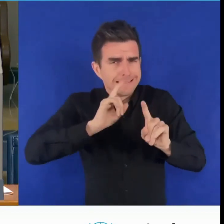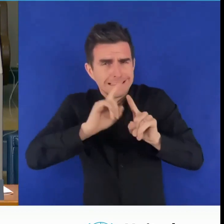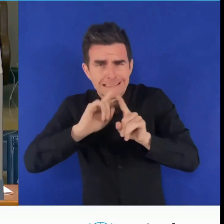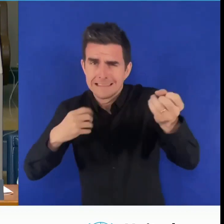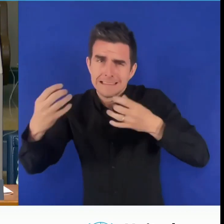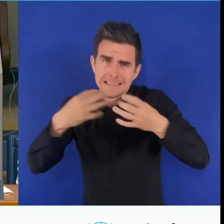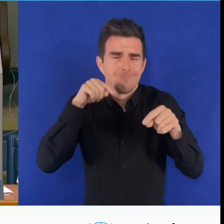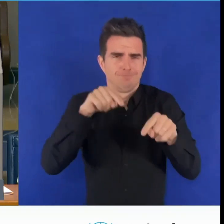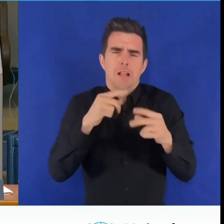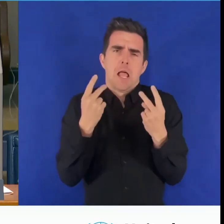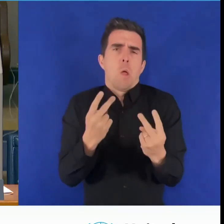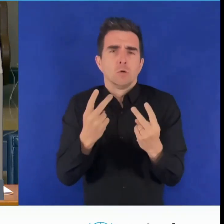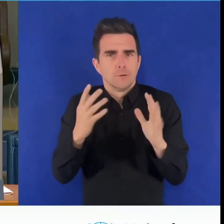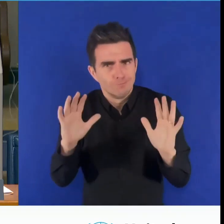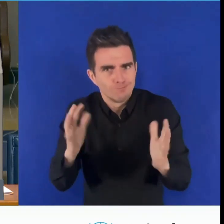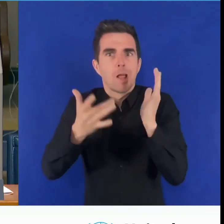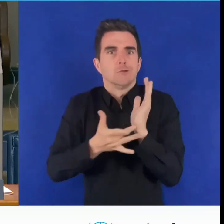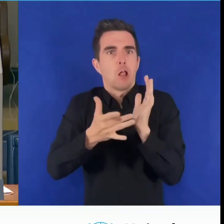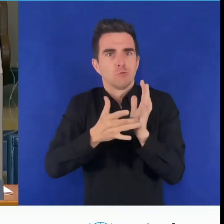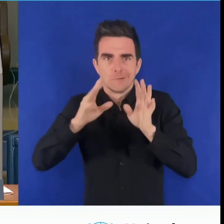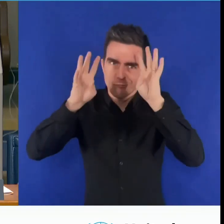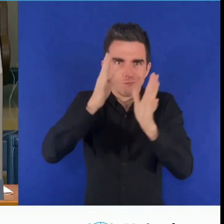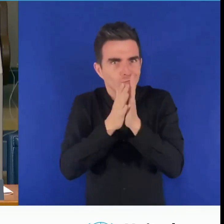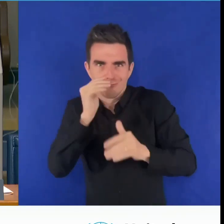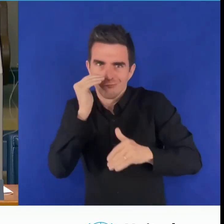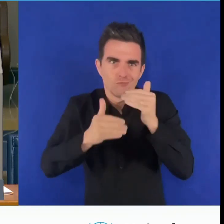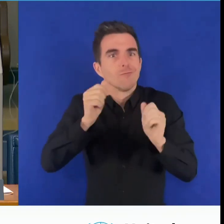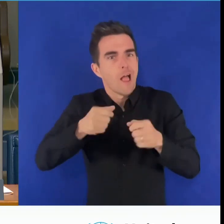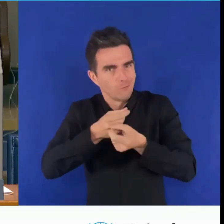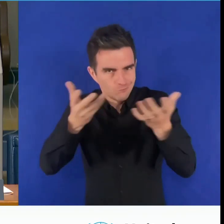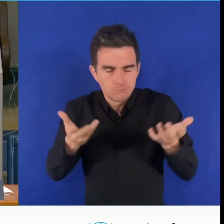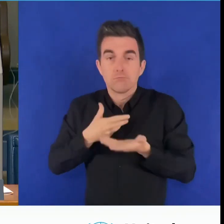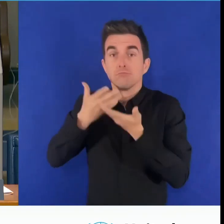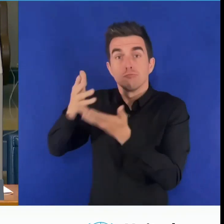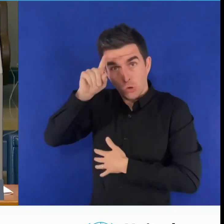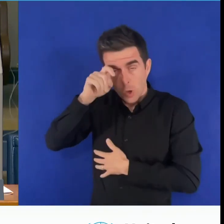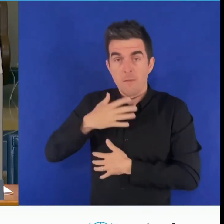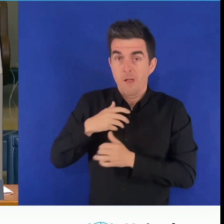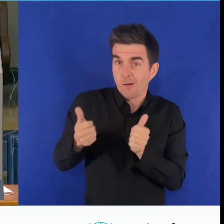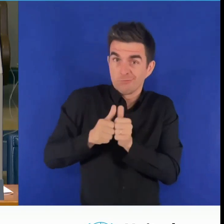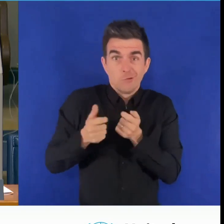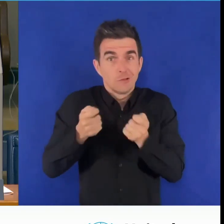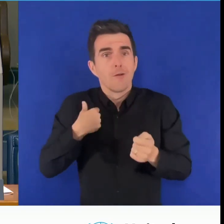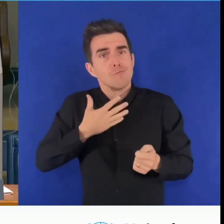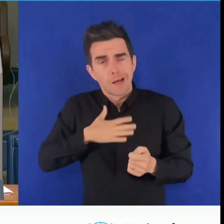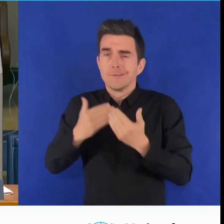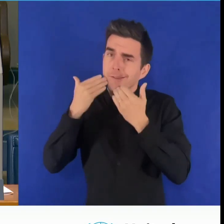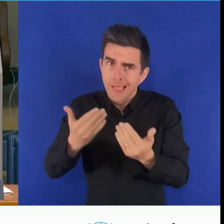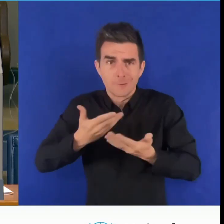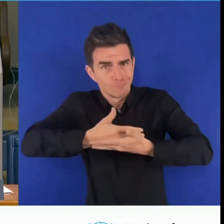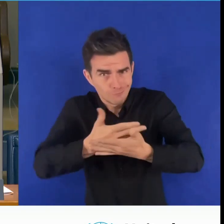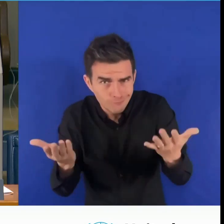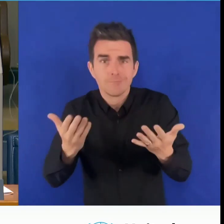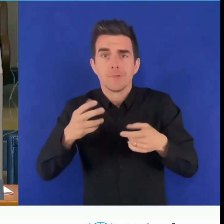my fellow co-chair, I would like to thank all of our distinguished panelists of this roundtable and all delegates and participants from civil society